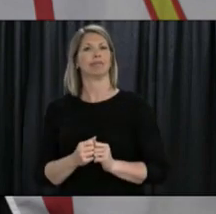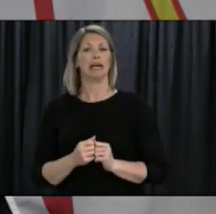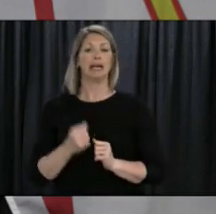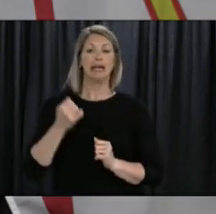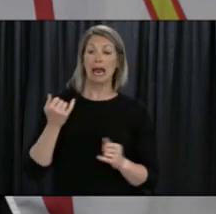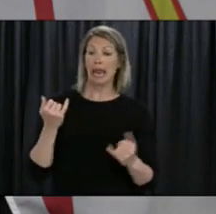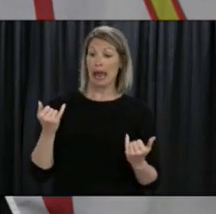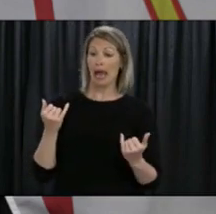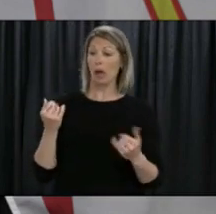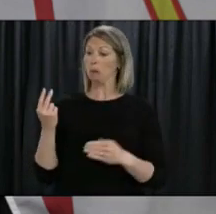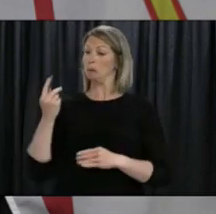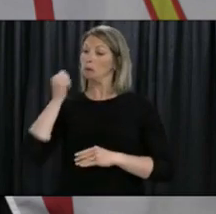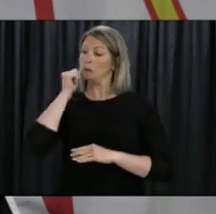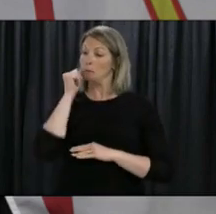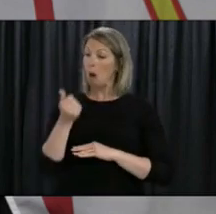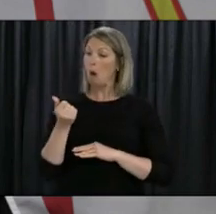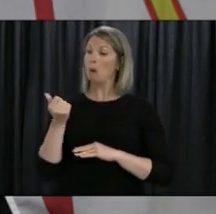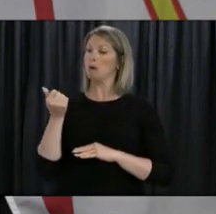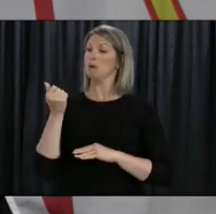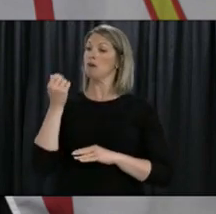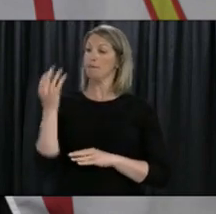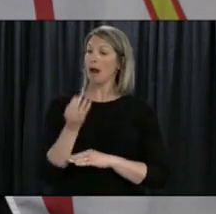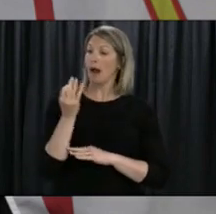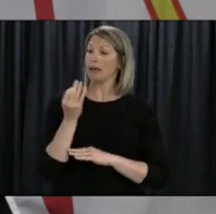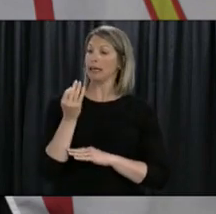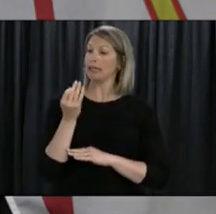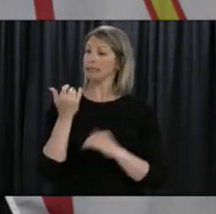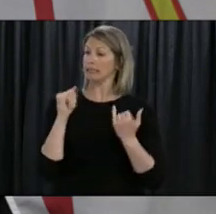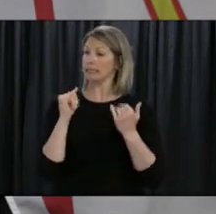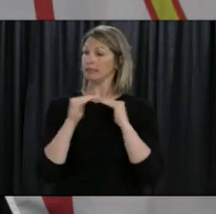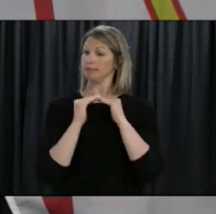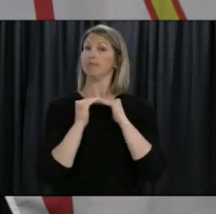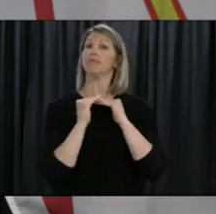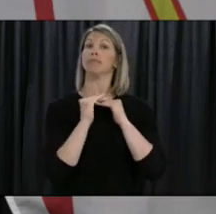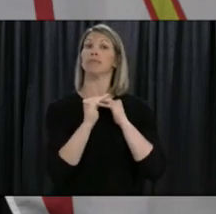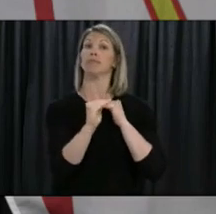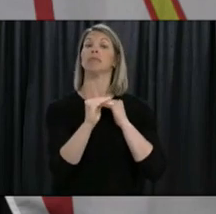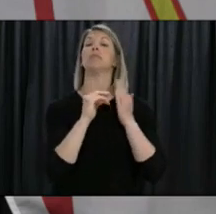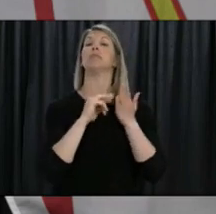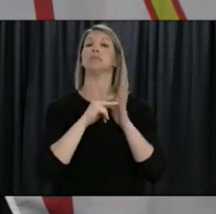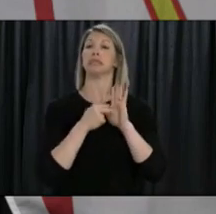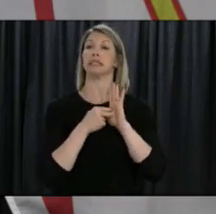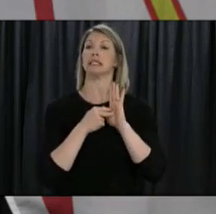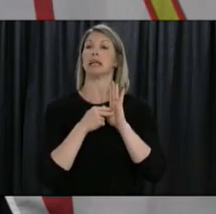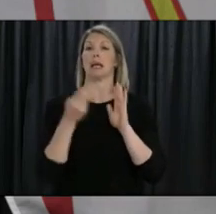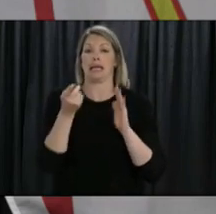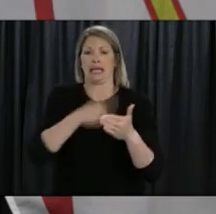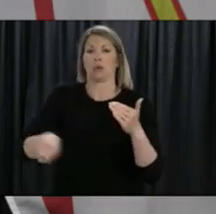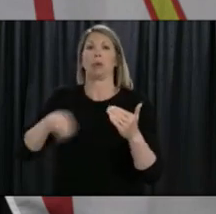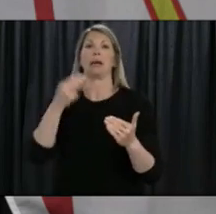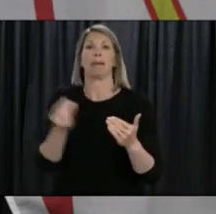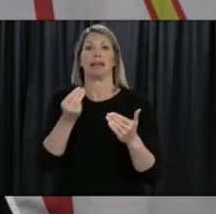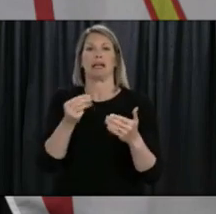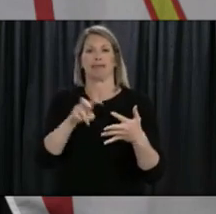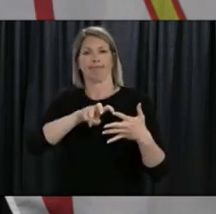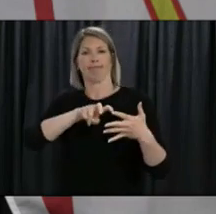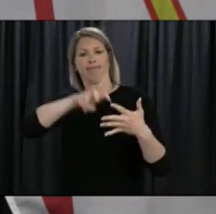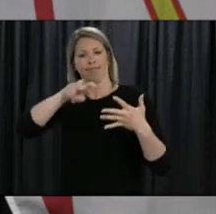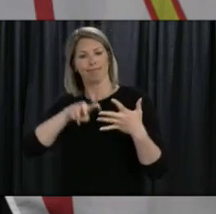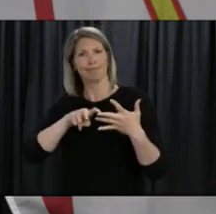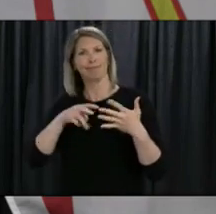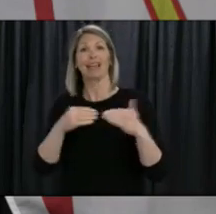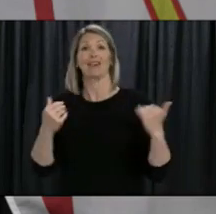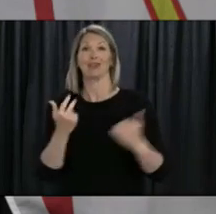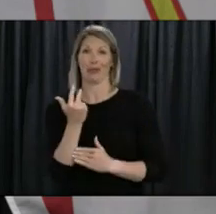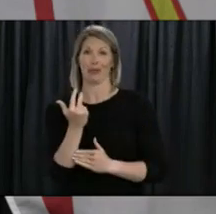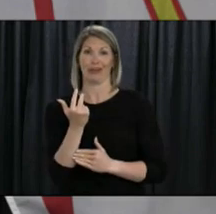few days and the number of new cases remains low, on Monday, we will be moving to Alert Level 3. This is another significant landmark in our plan for